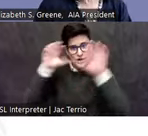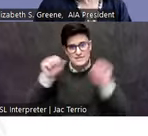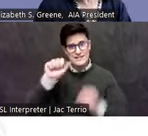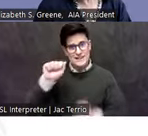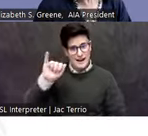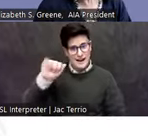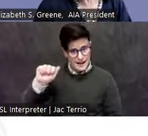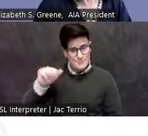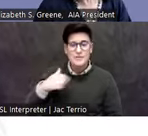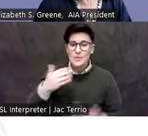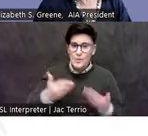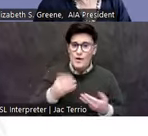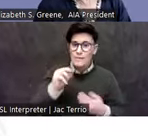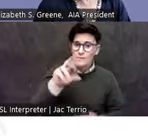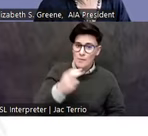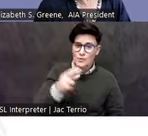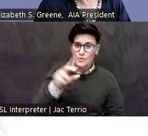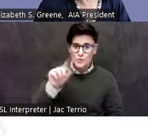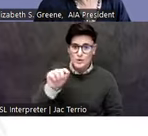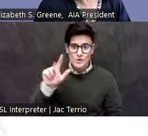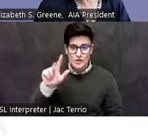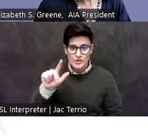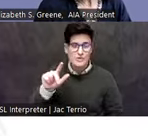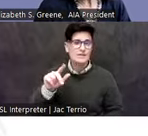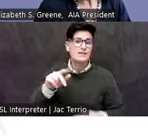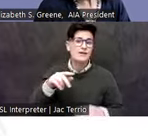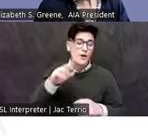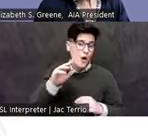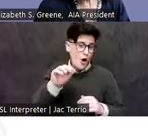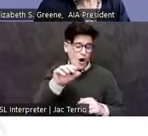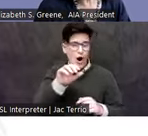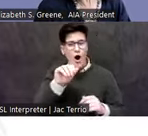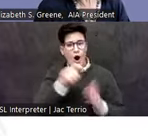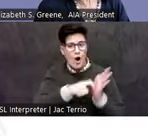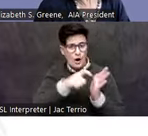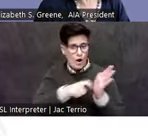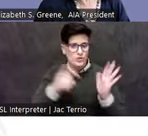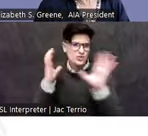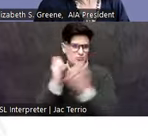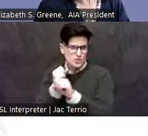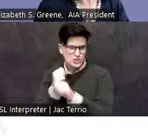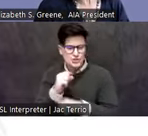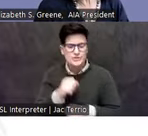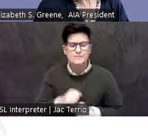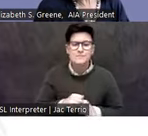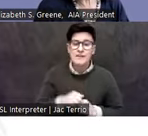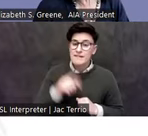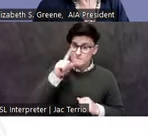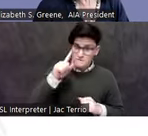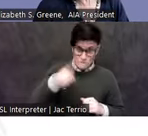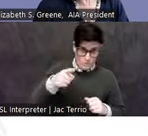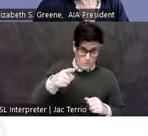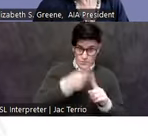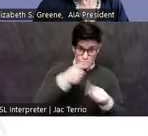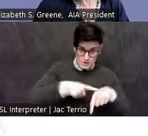2023 edition of Archaeology Abridged. For those of you joining us for the first time, the Archaeological Institute